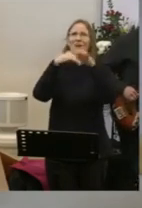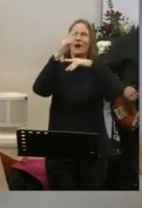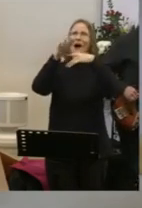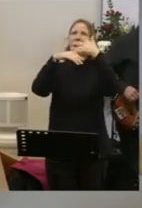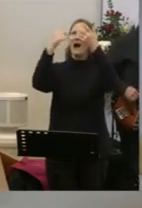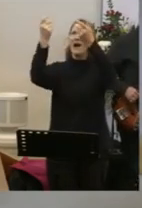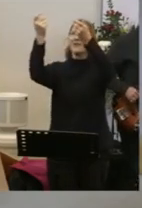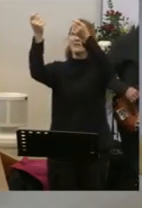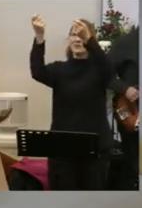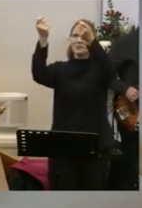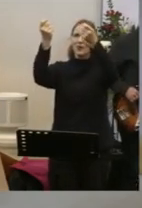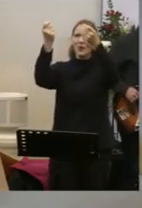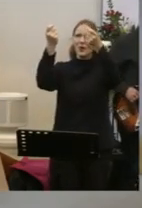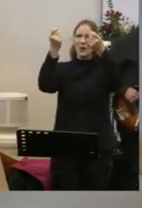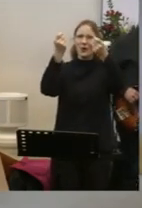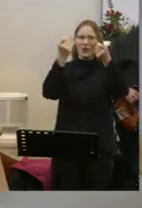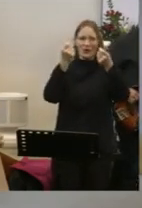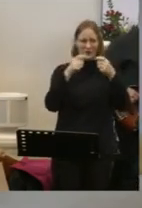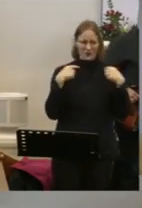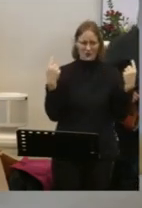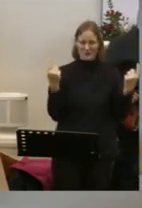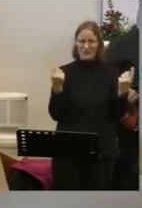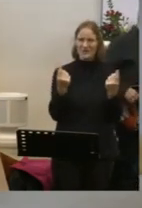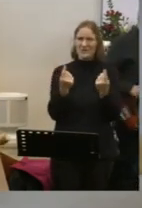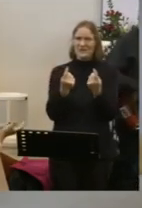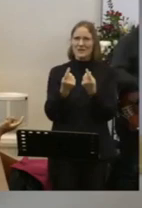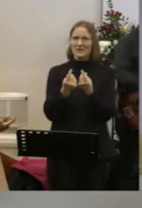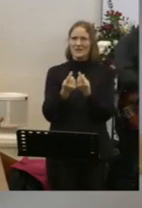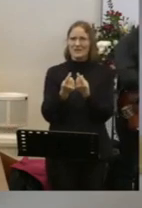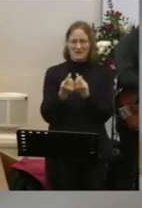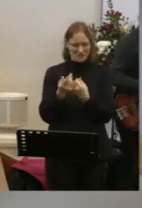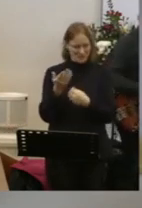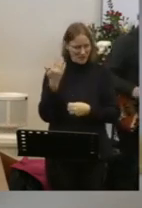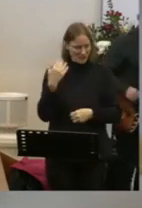you brought heaven down